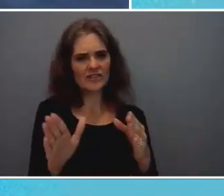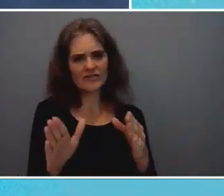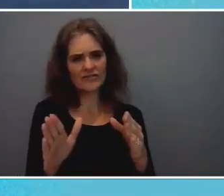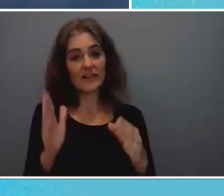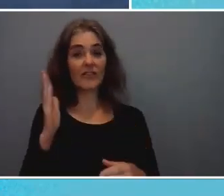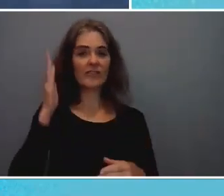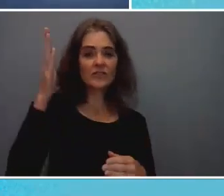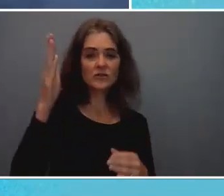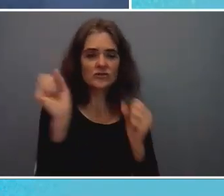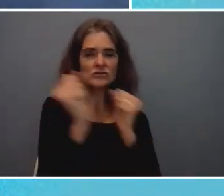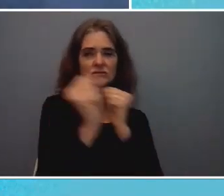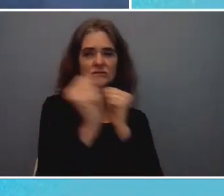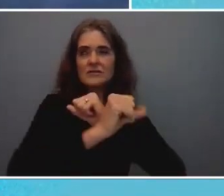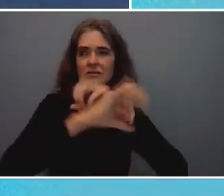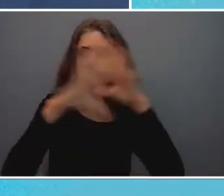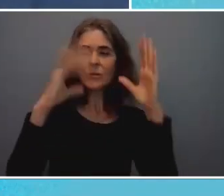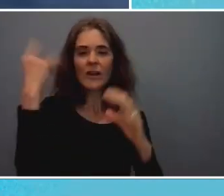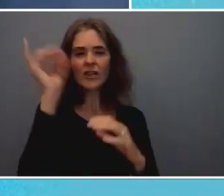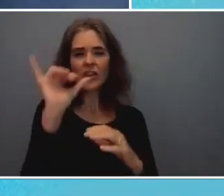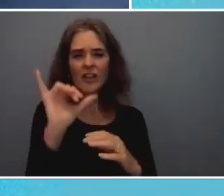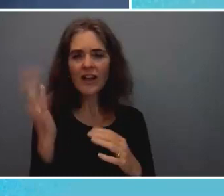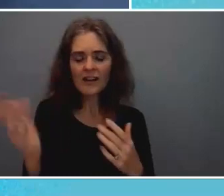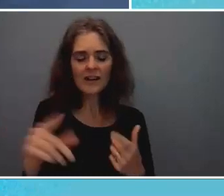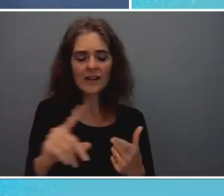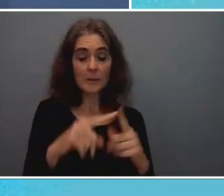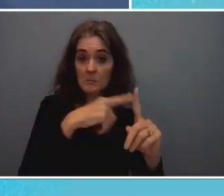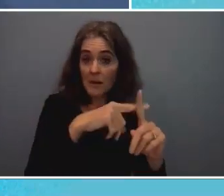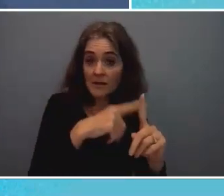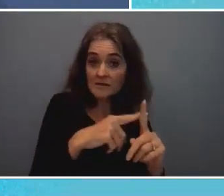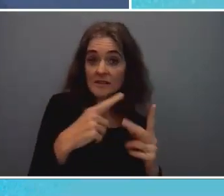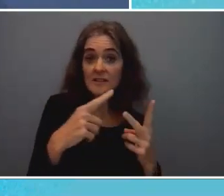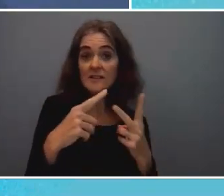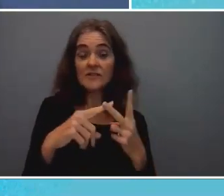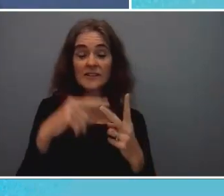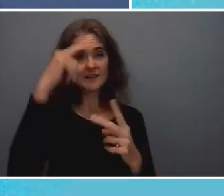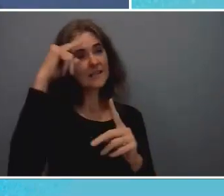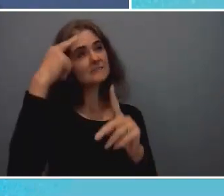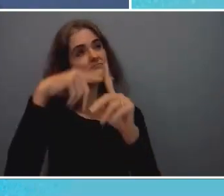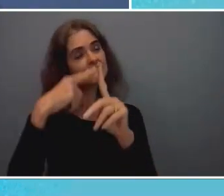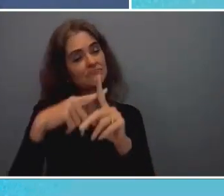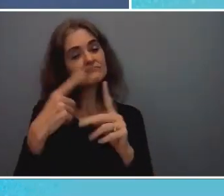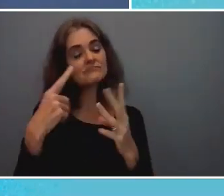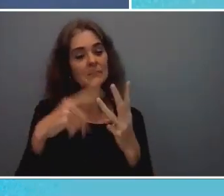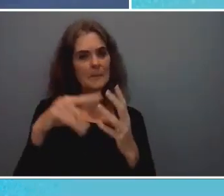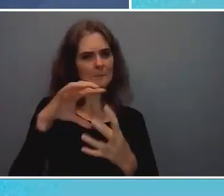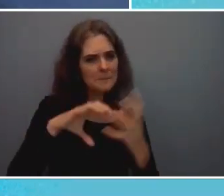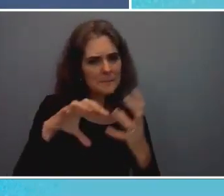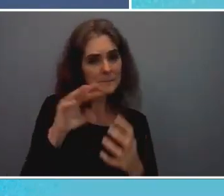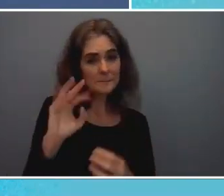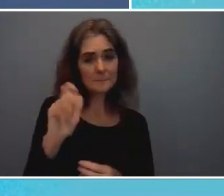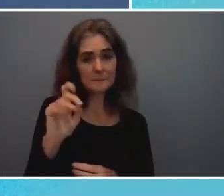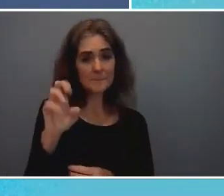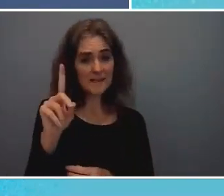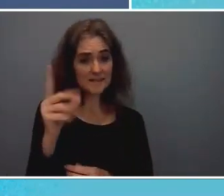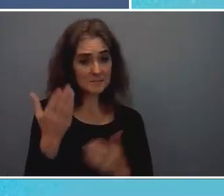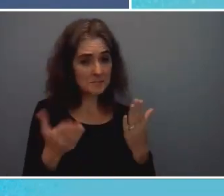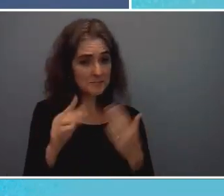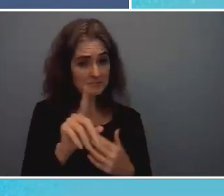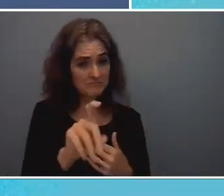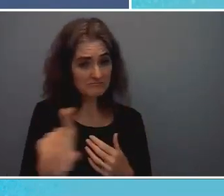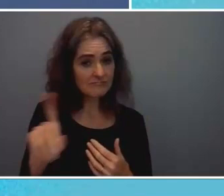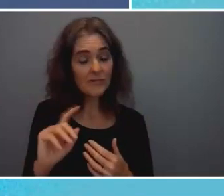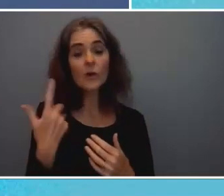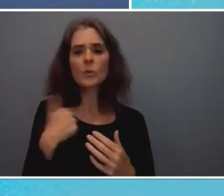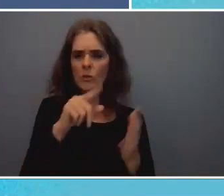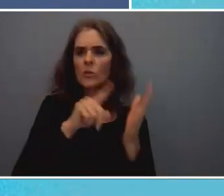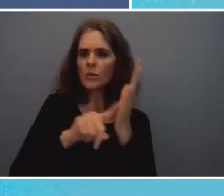it positive is it optimistic is it is it mixed what have you and so what we're going to explore during this